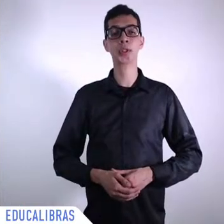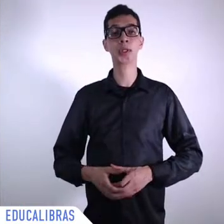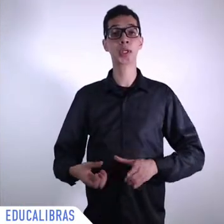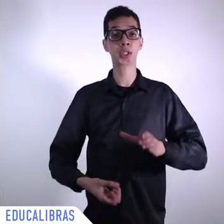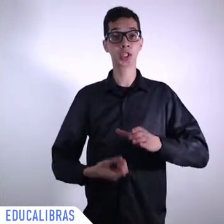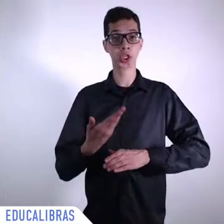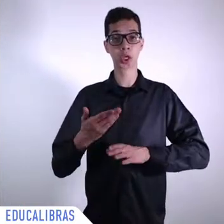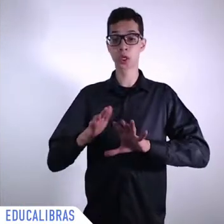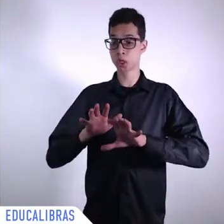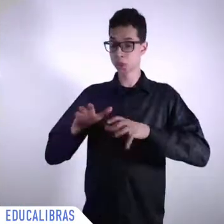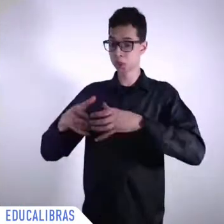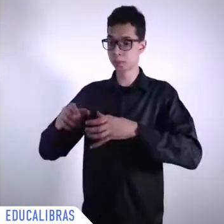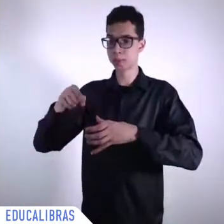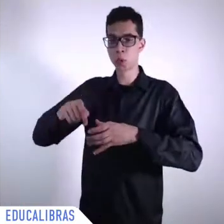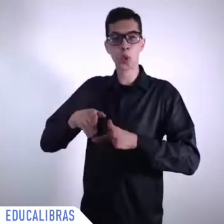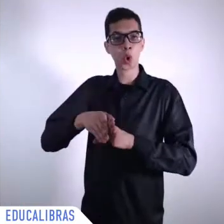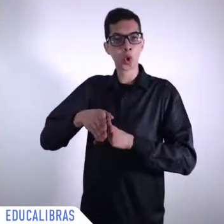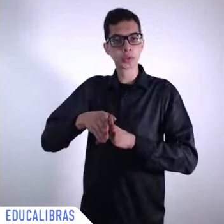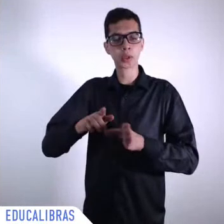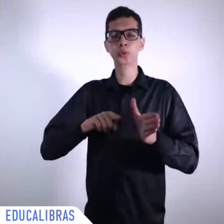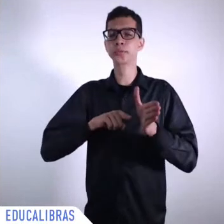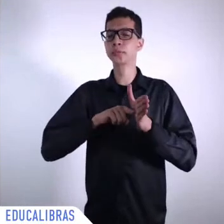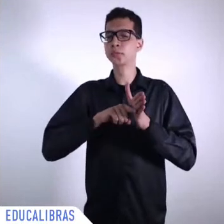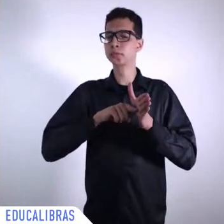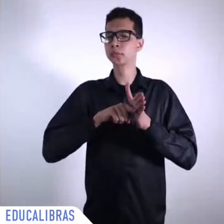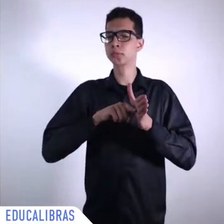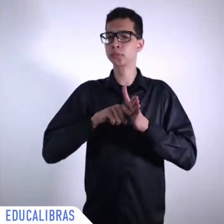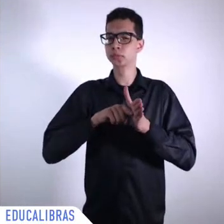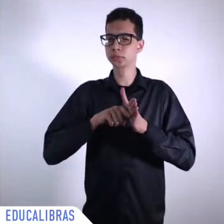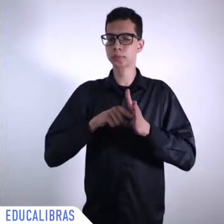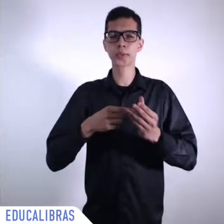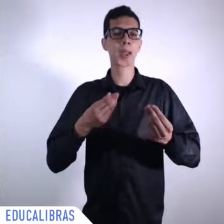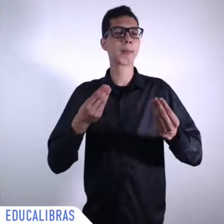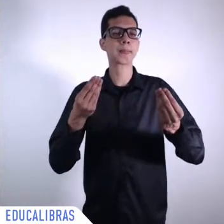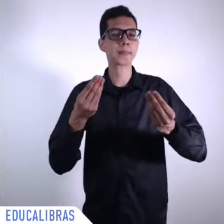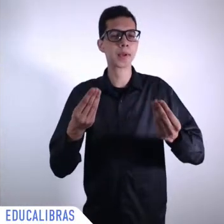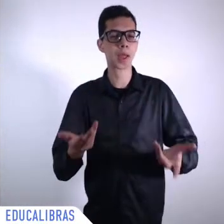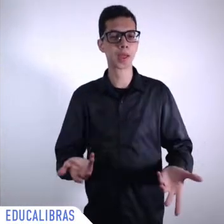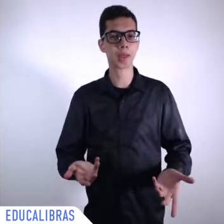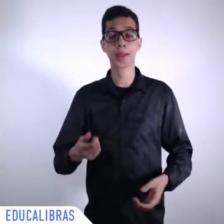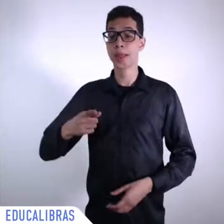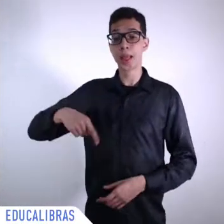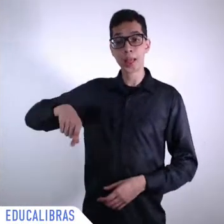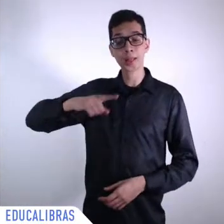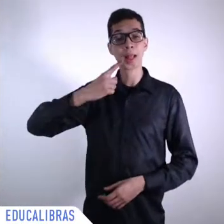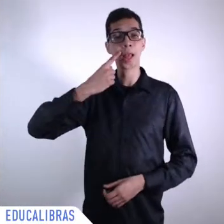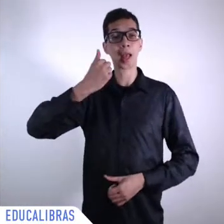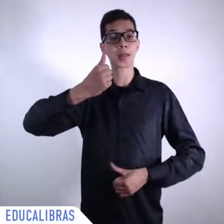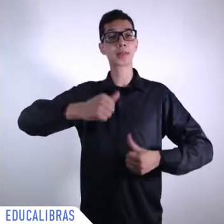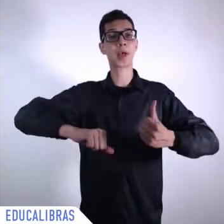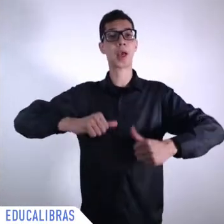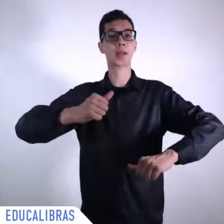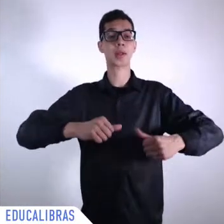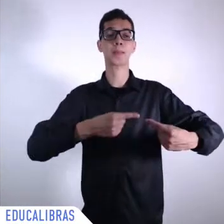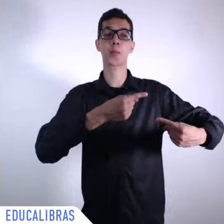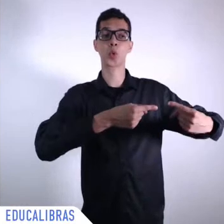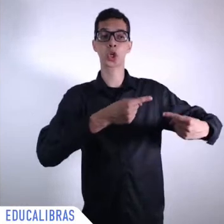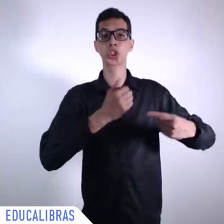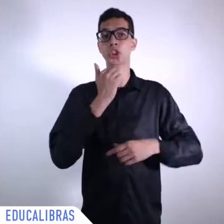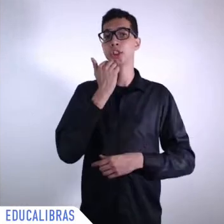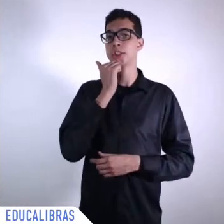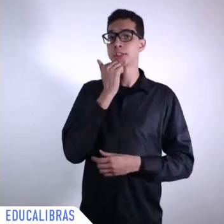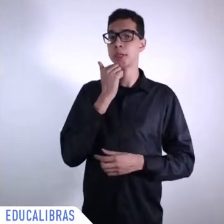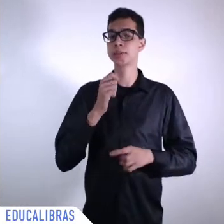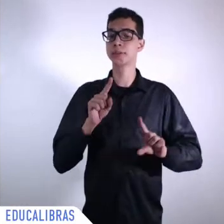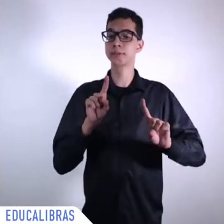I think still there is a lot of work to be done there there is a lot of necessity I would say a lot of